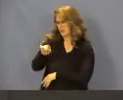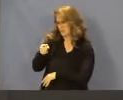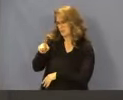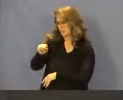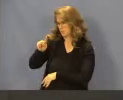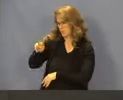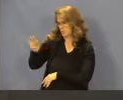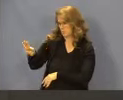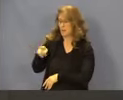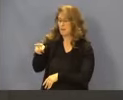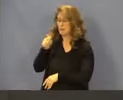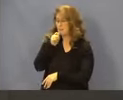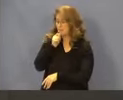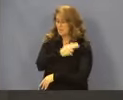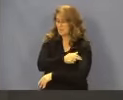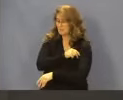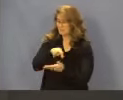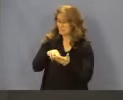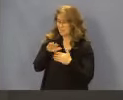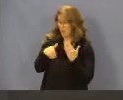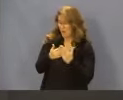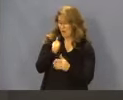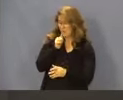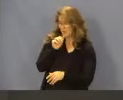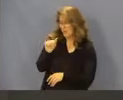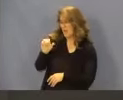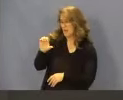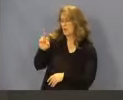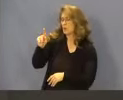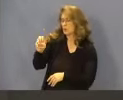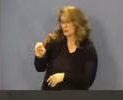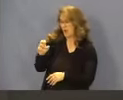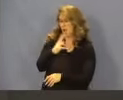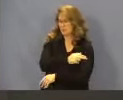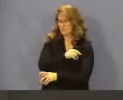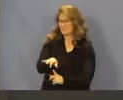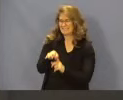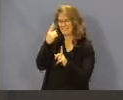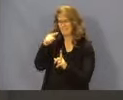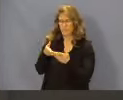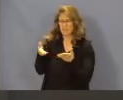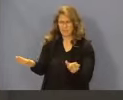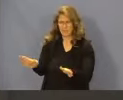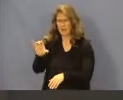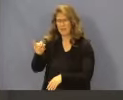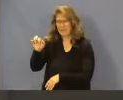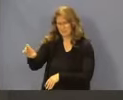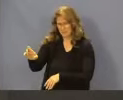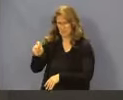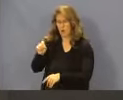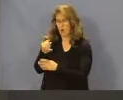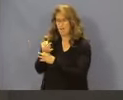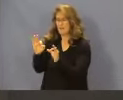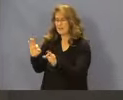Eligible private hospitals are defined as all private acute hospitals, excluding general cancer hospitals, freestanding